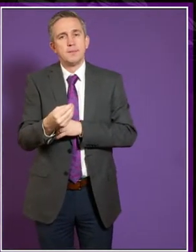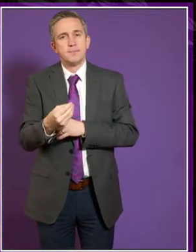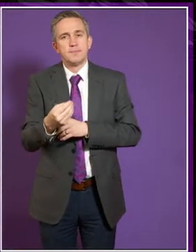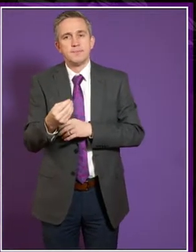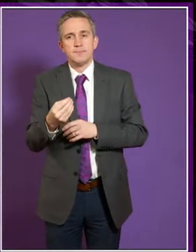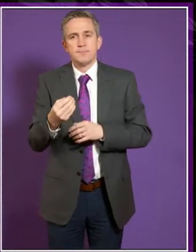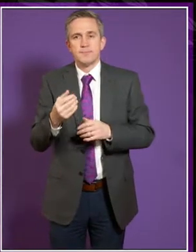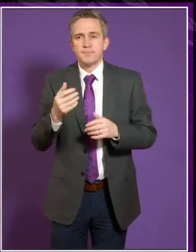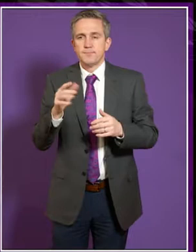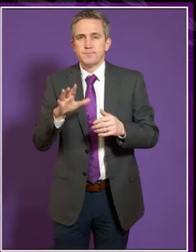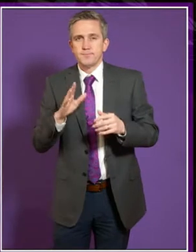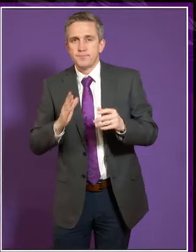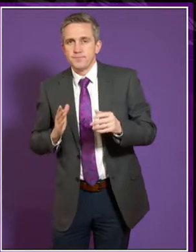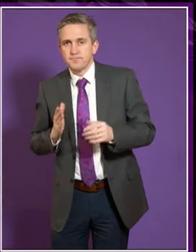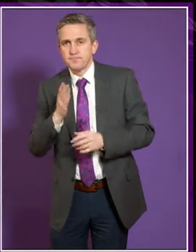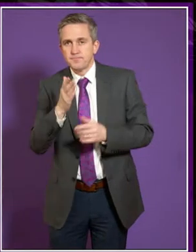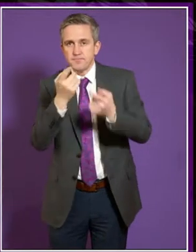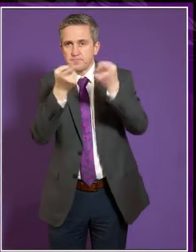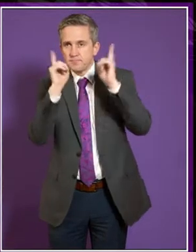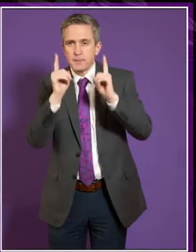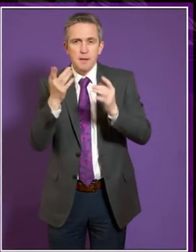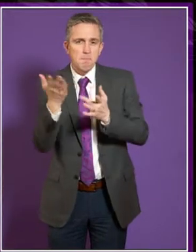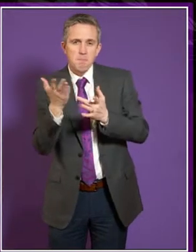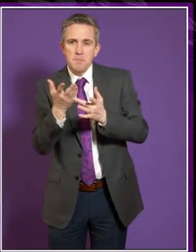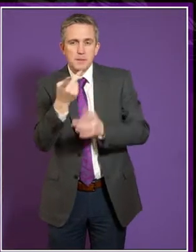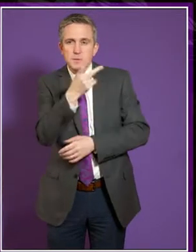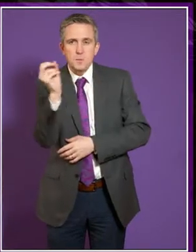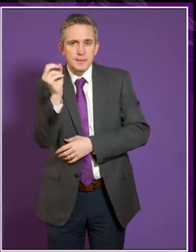see to enter higher education, say, in their mid-20s.